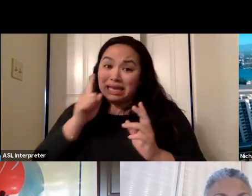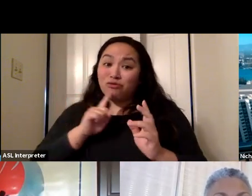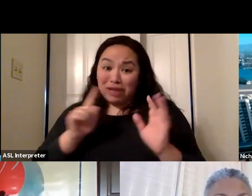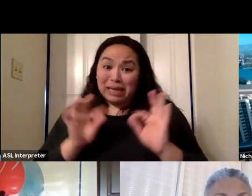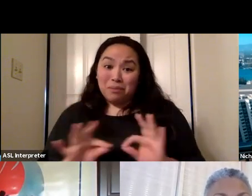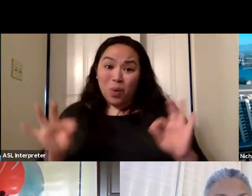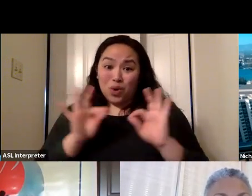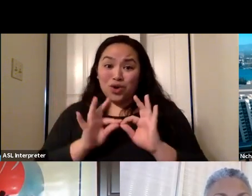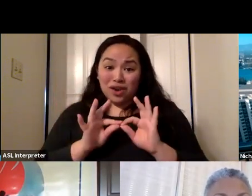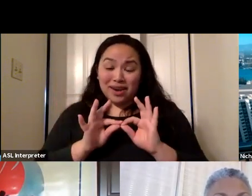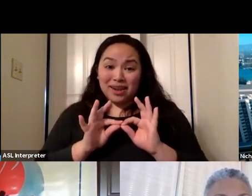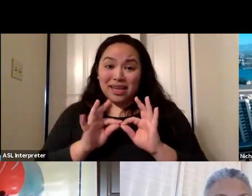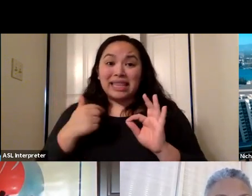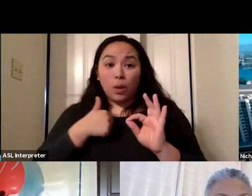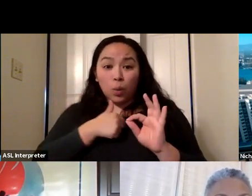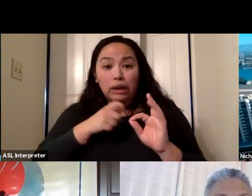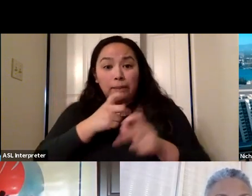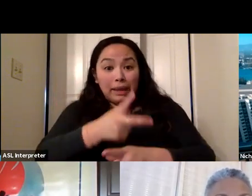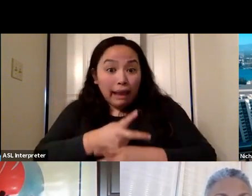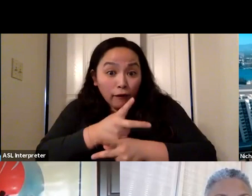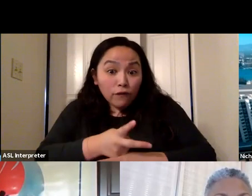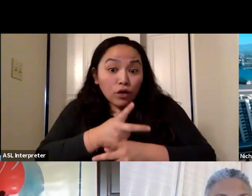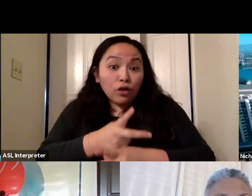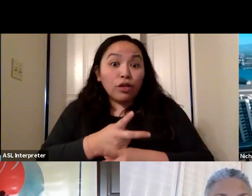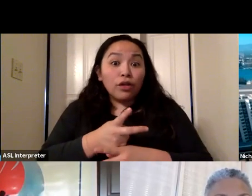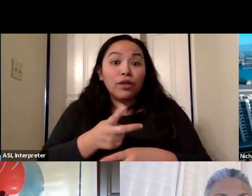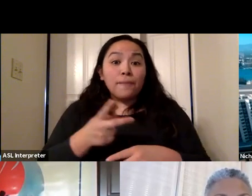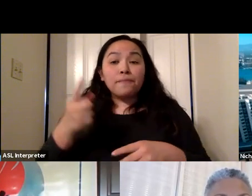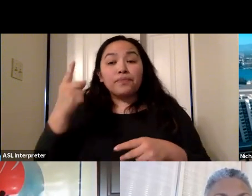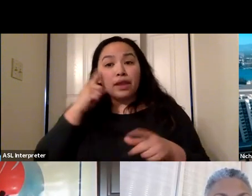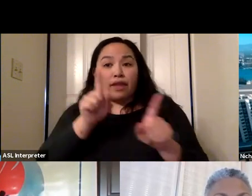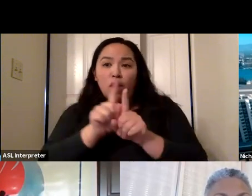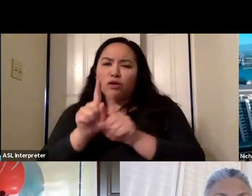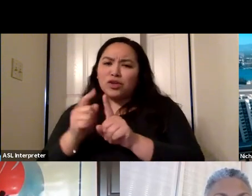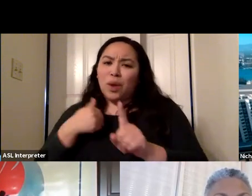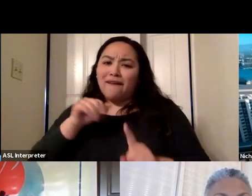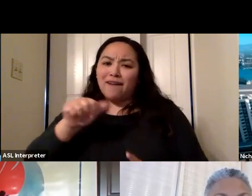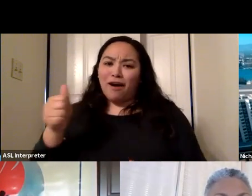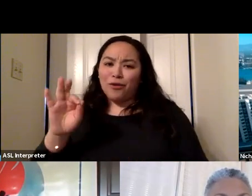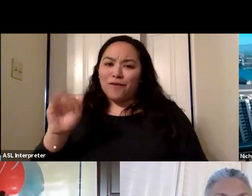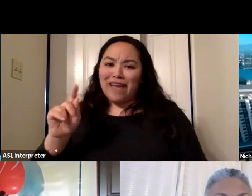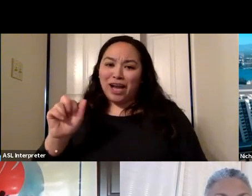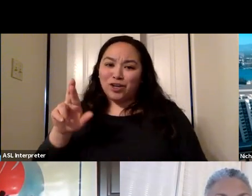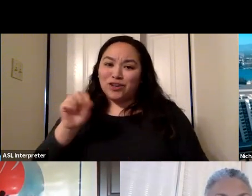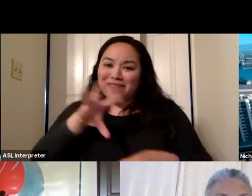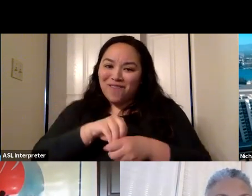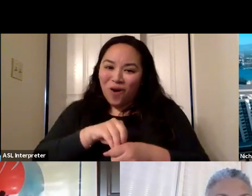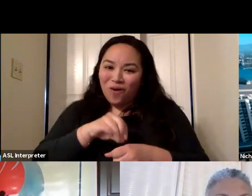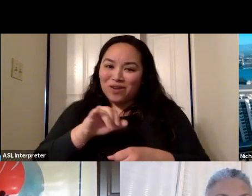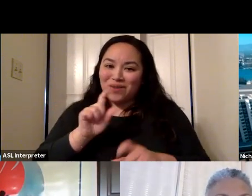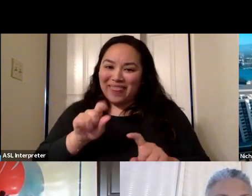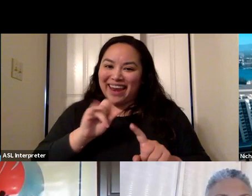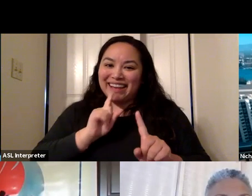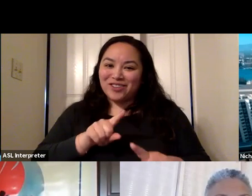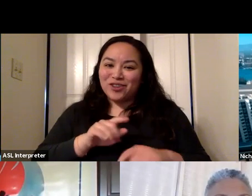we stay mindful of that. And so I think there's a lot of factors that go into answering that question. But the best part about